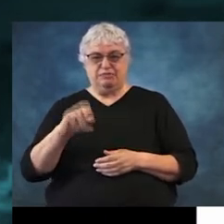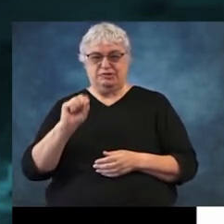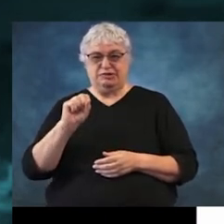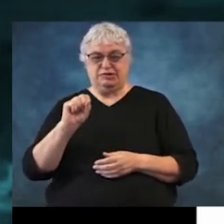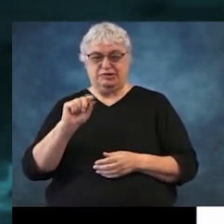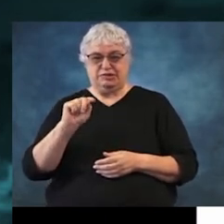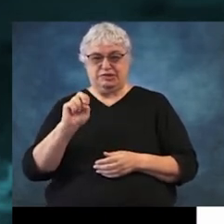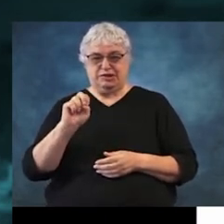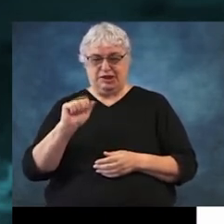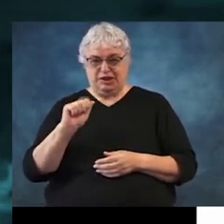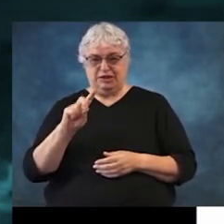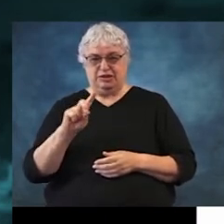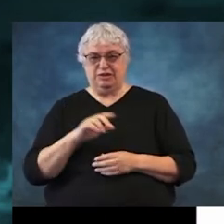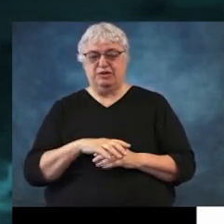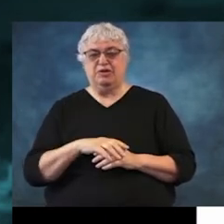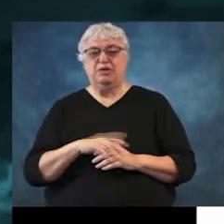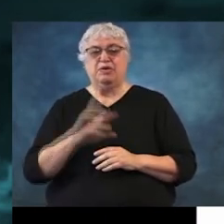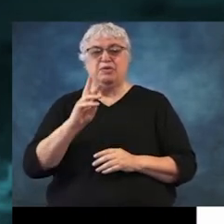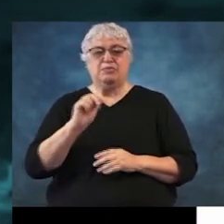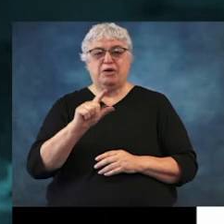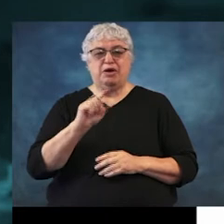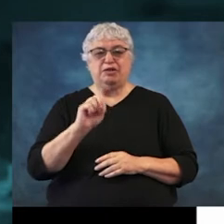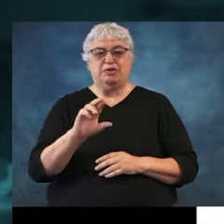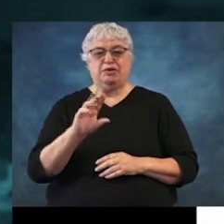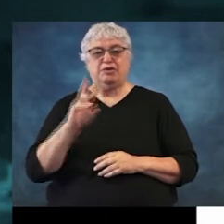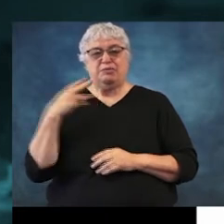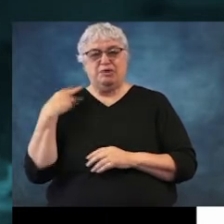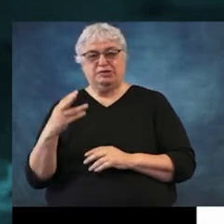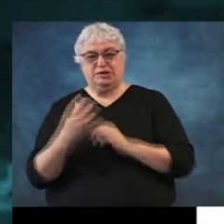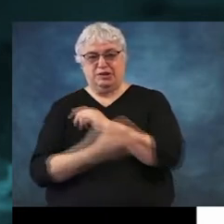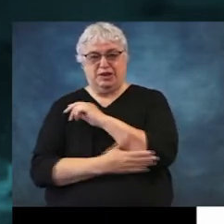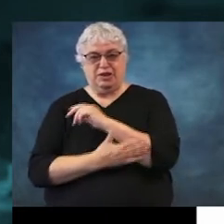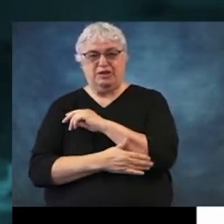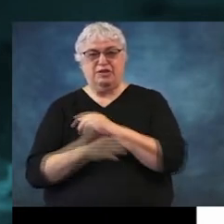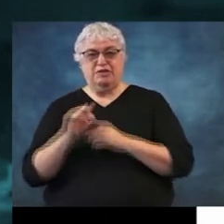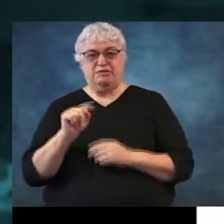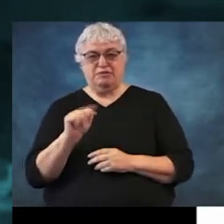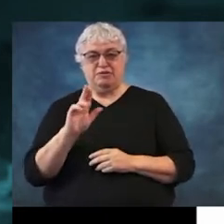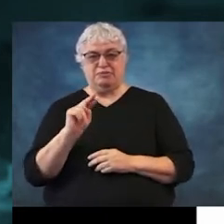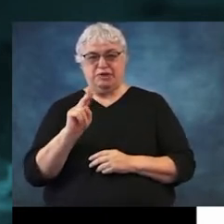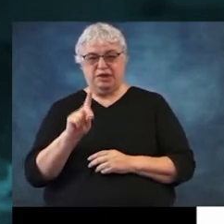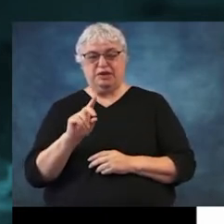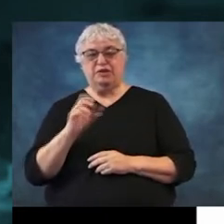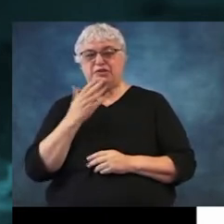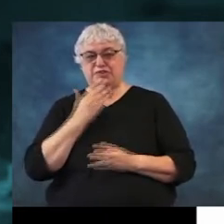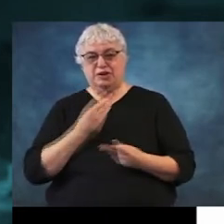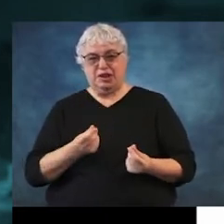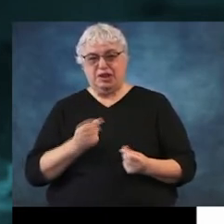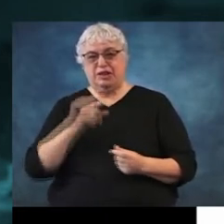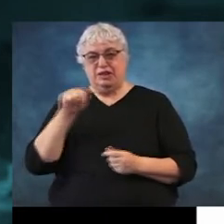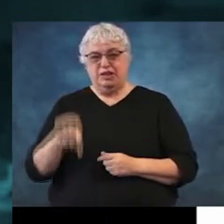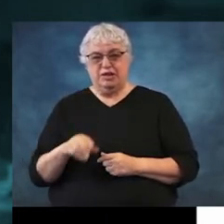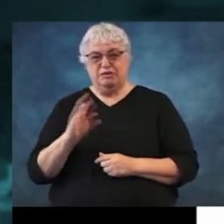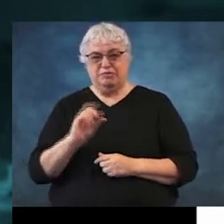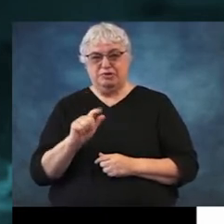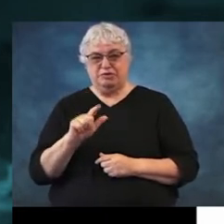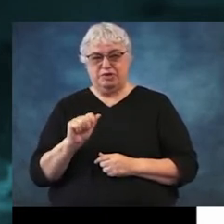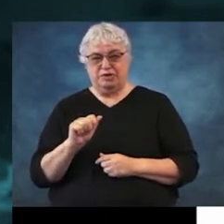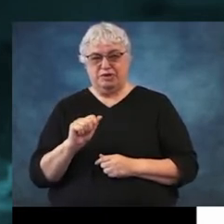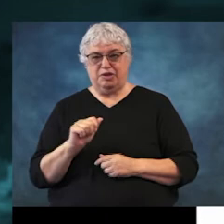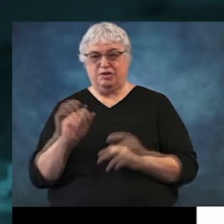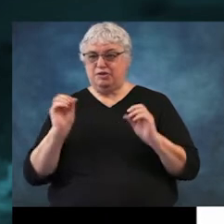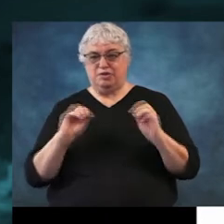line between Waller and Washington County, Fort Bend County there in the Sugarland area, and then down into Brazoria County. Again,